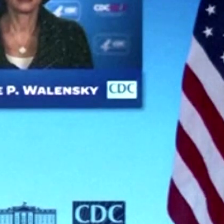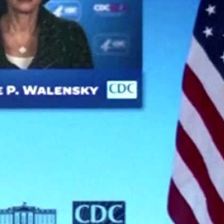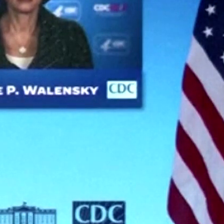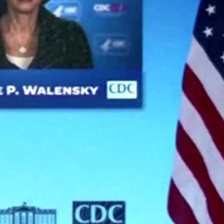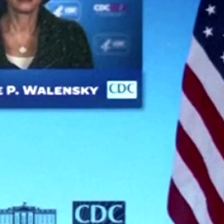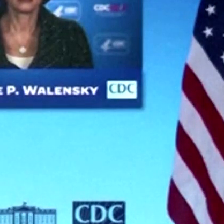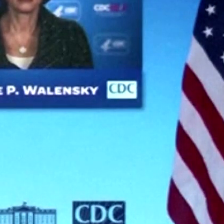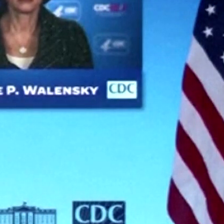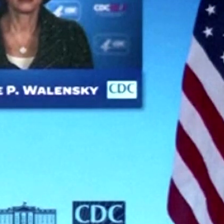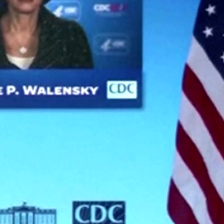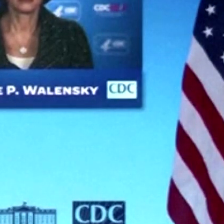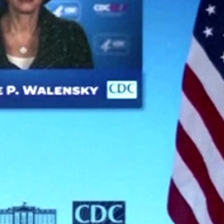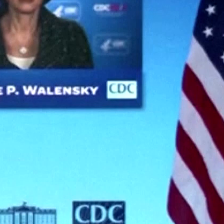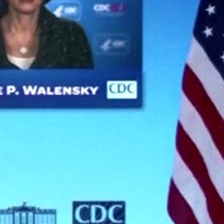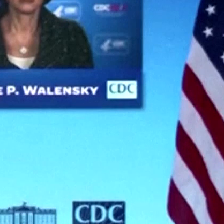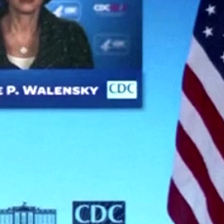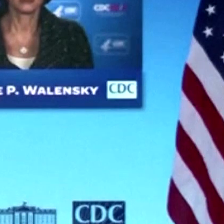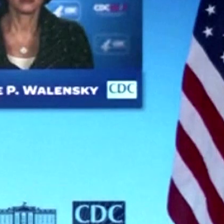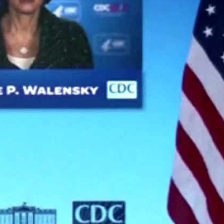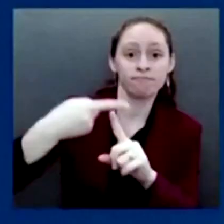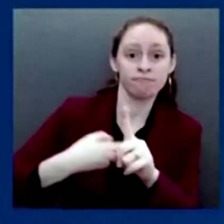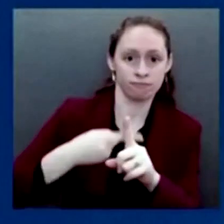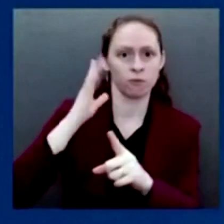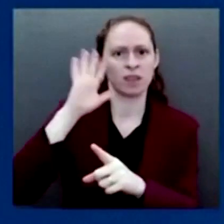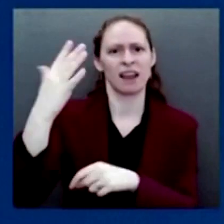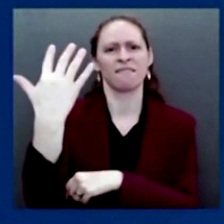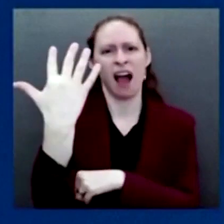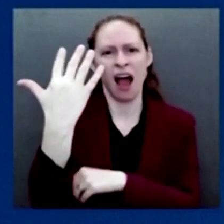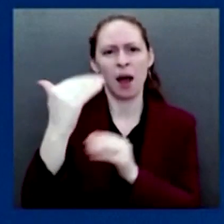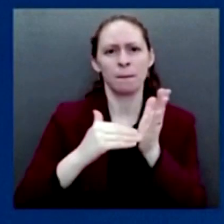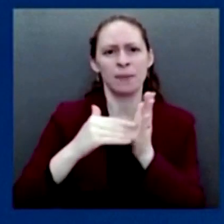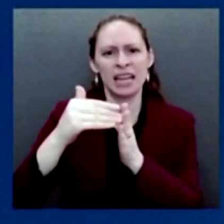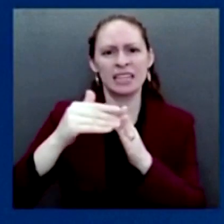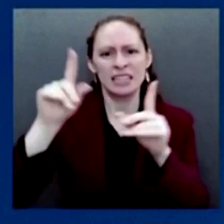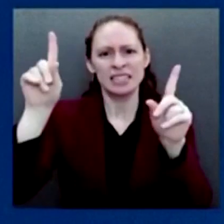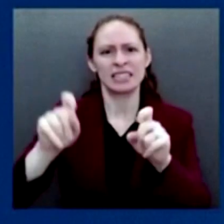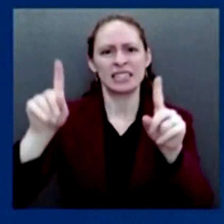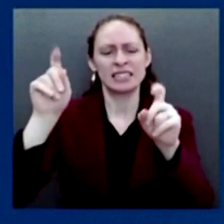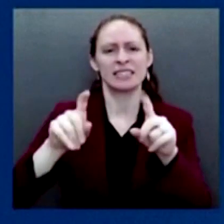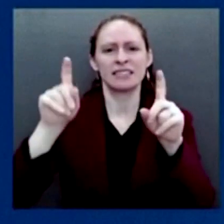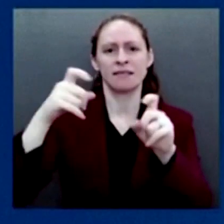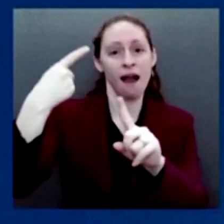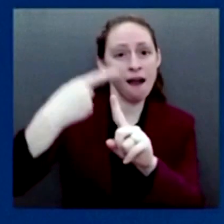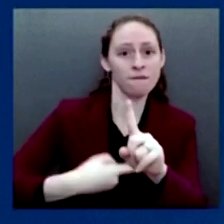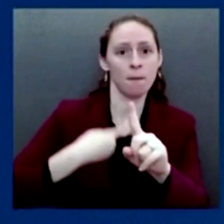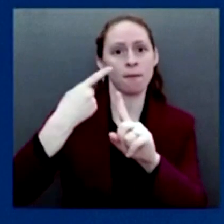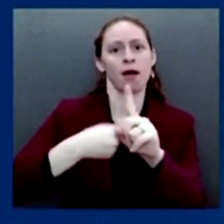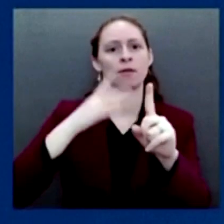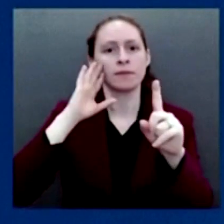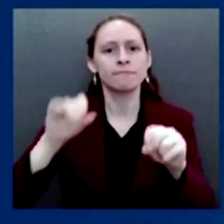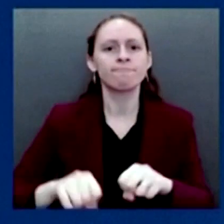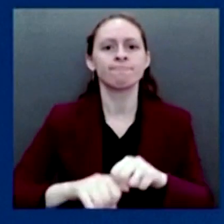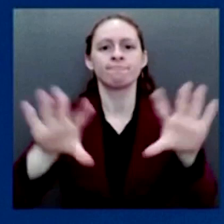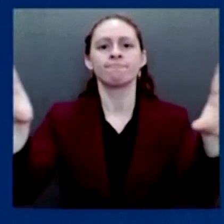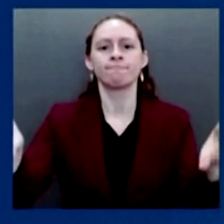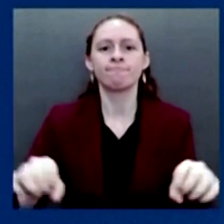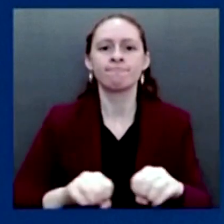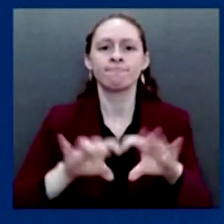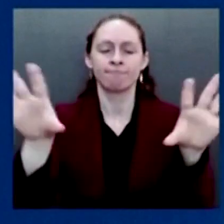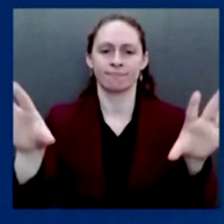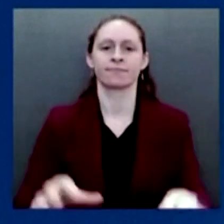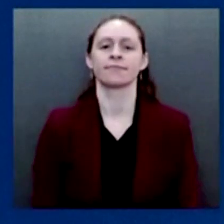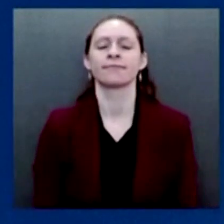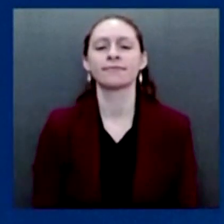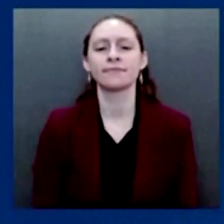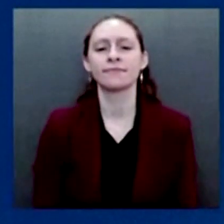providing another 5 million lab-based tests each month. These 10 million additional tests available each month will